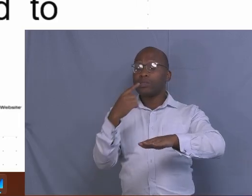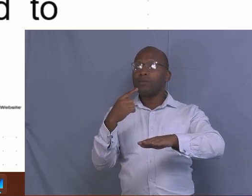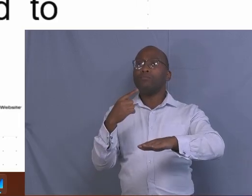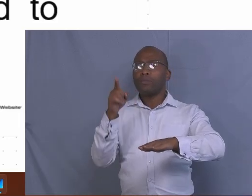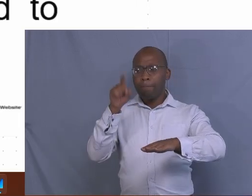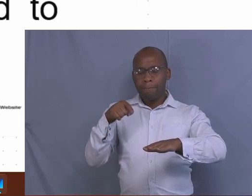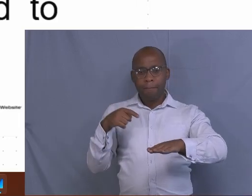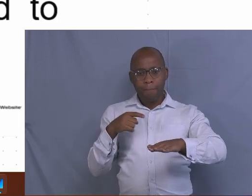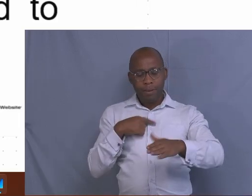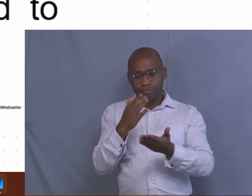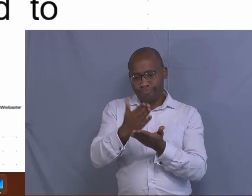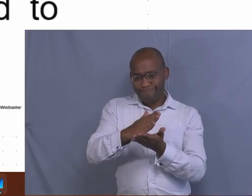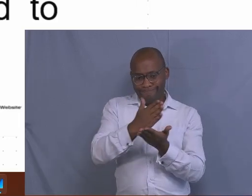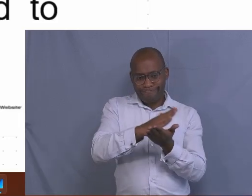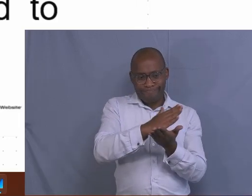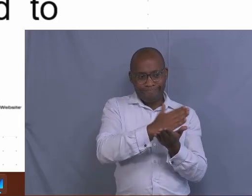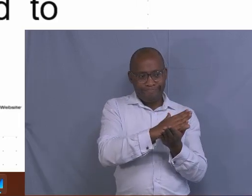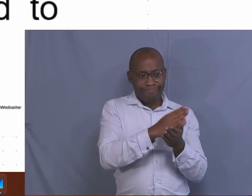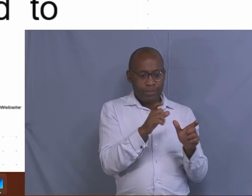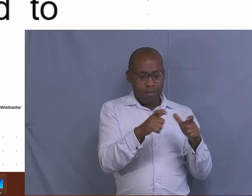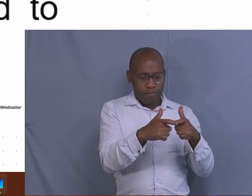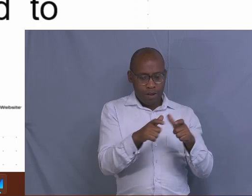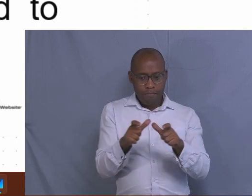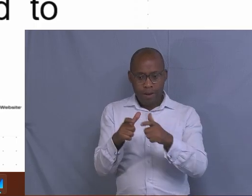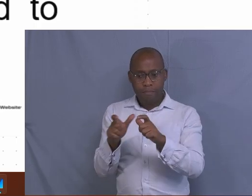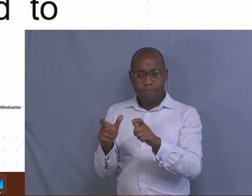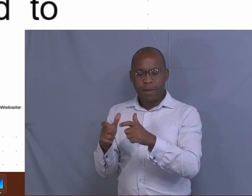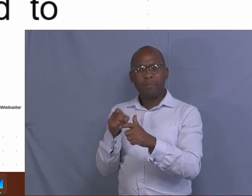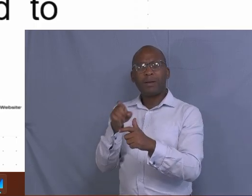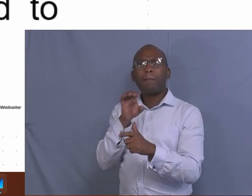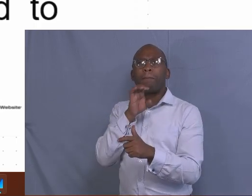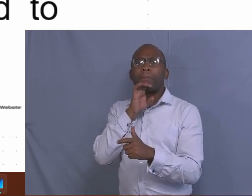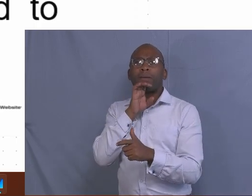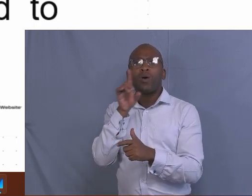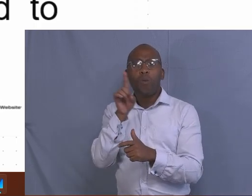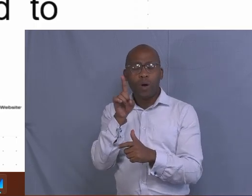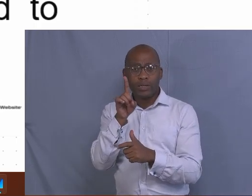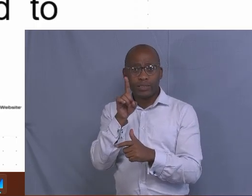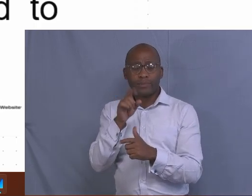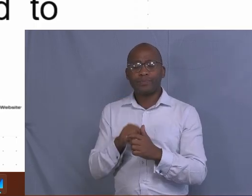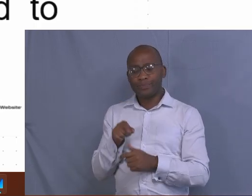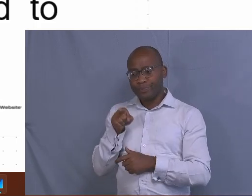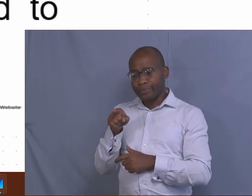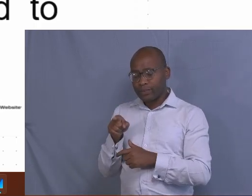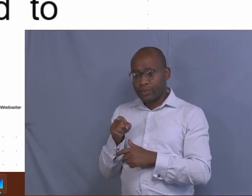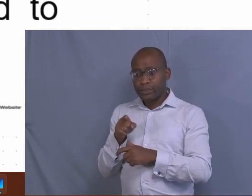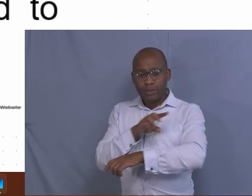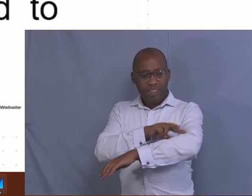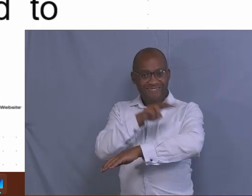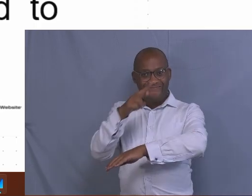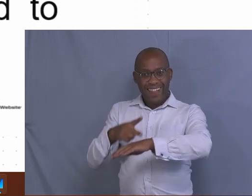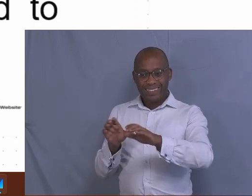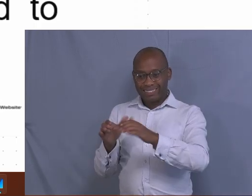Then what do you do? What do I mean when I'm talking about the kems? Kemps refers to the